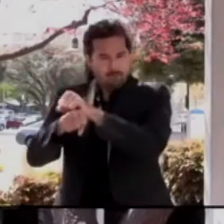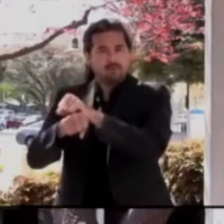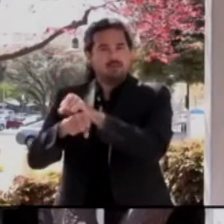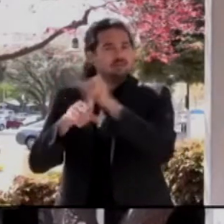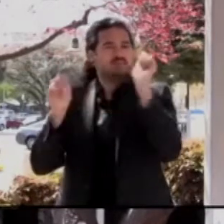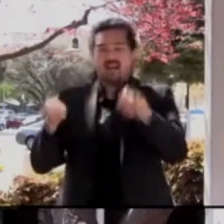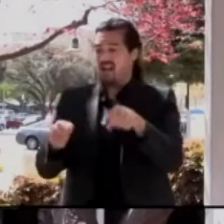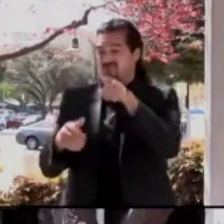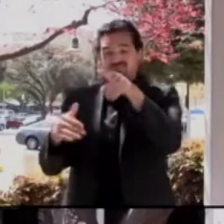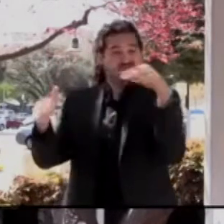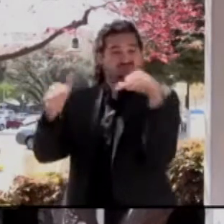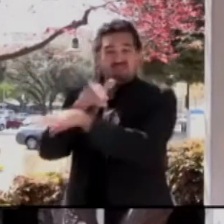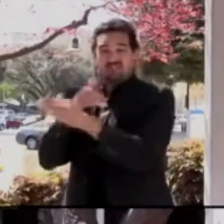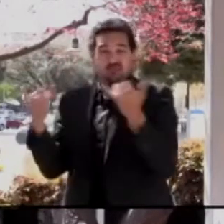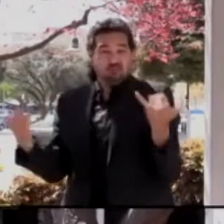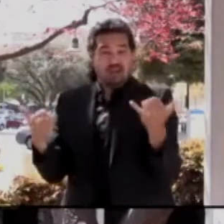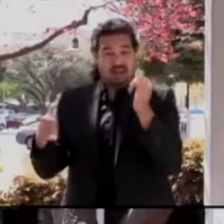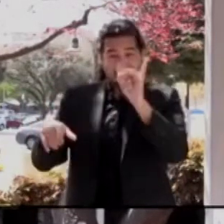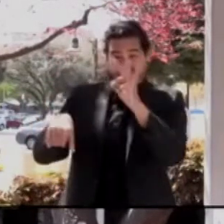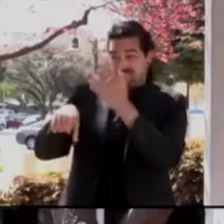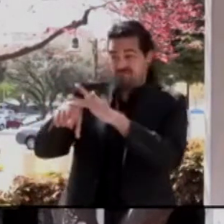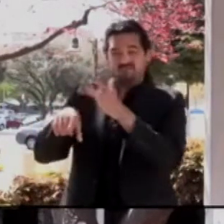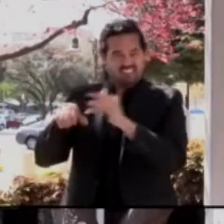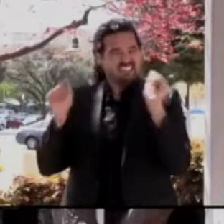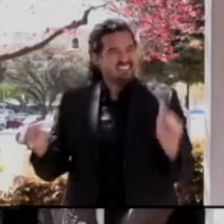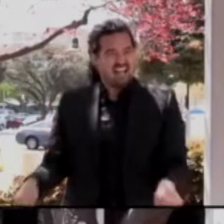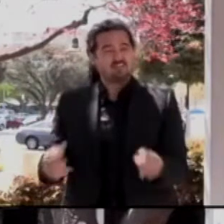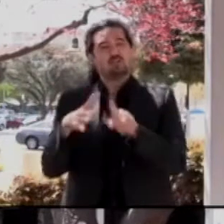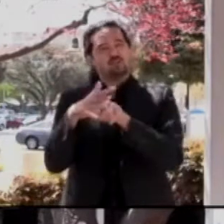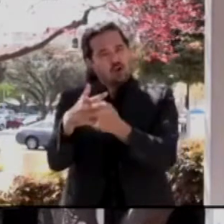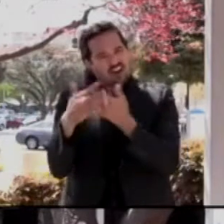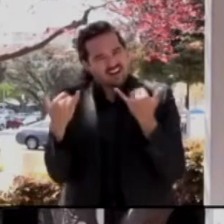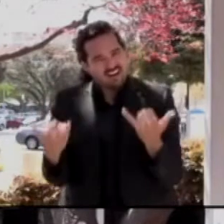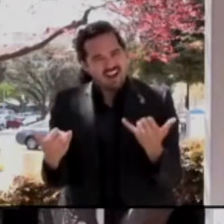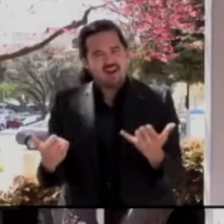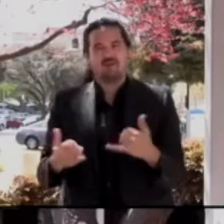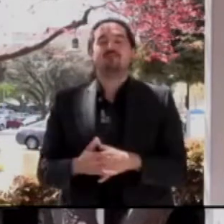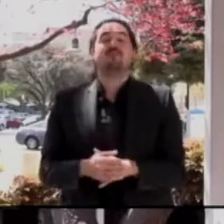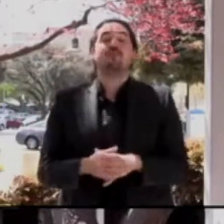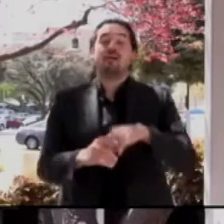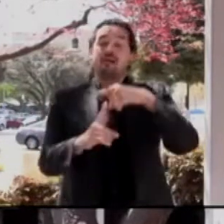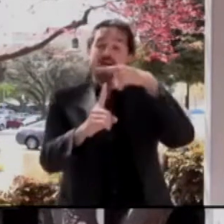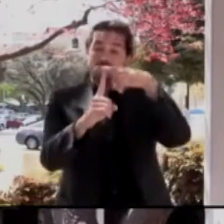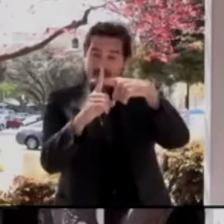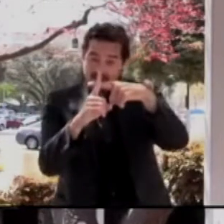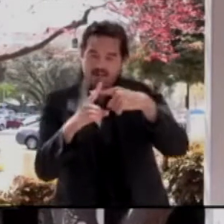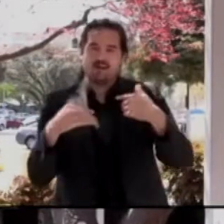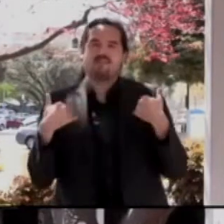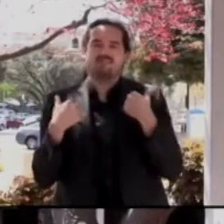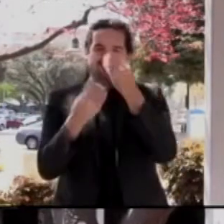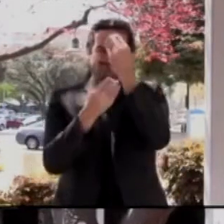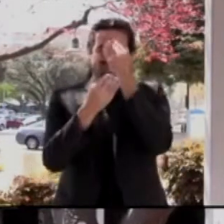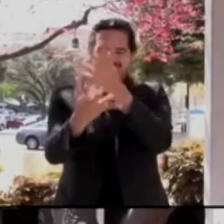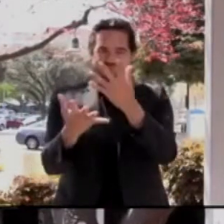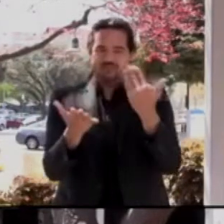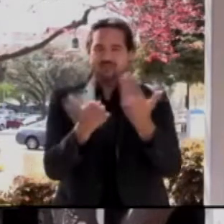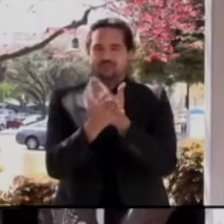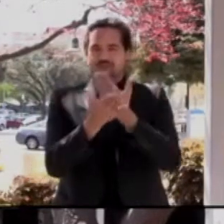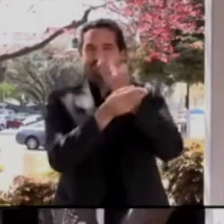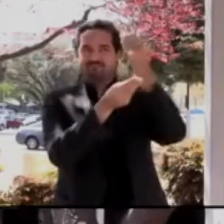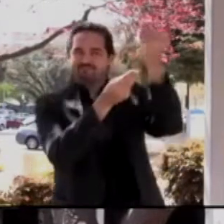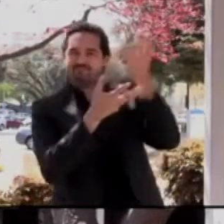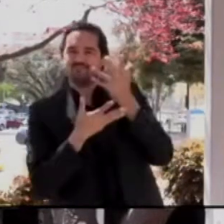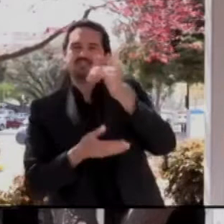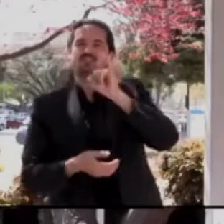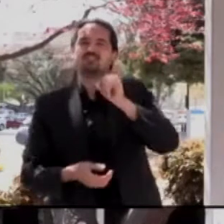I also want to provide you with an update on the situation with the Johnson & Johnson vaccine, which we've all heard about and have